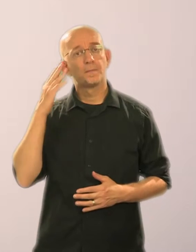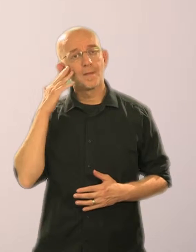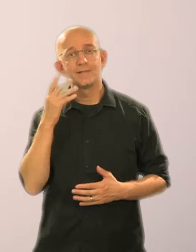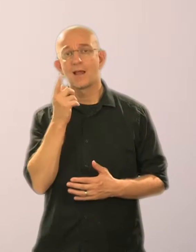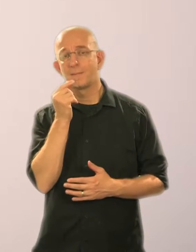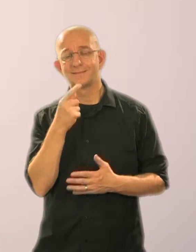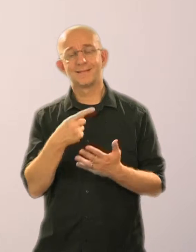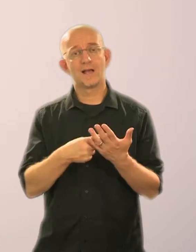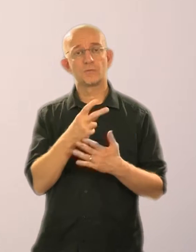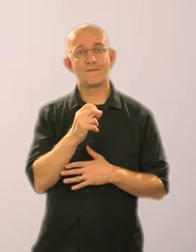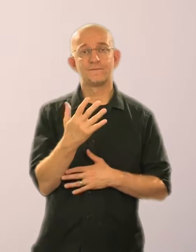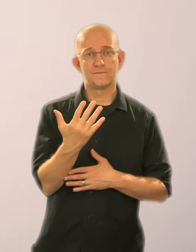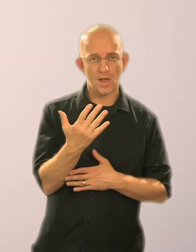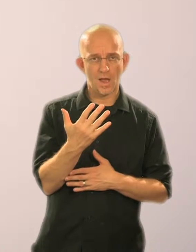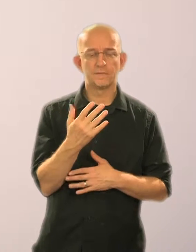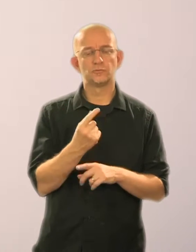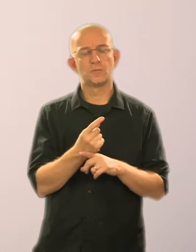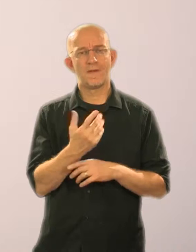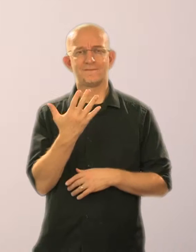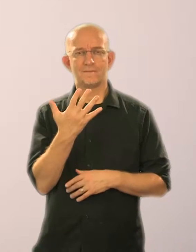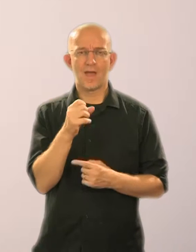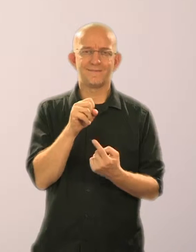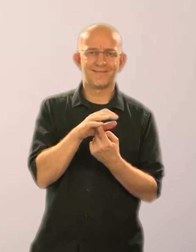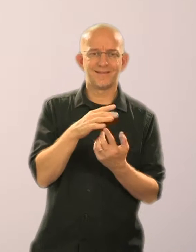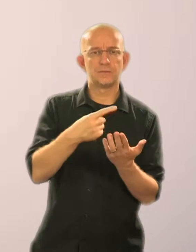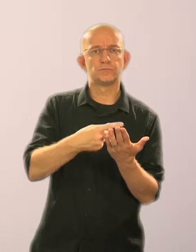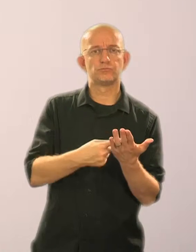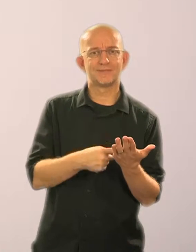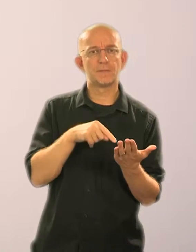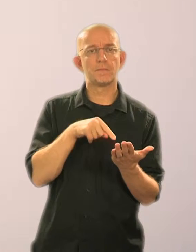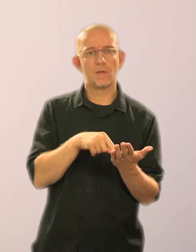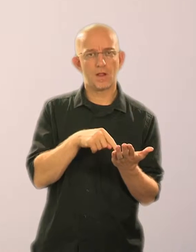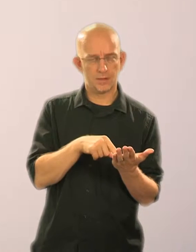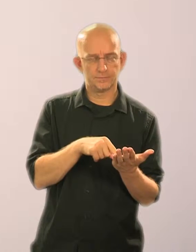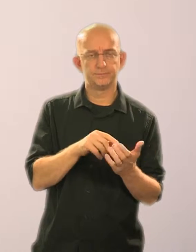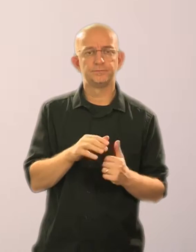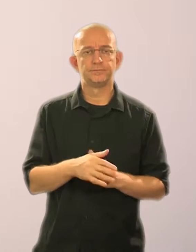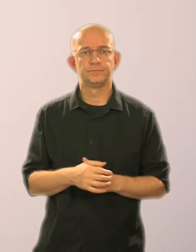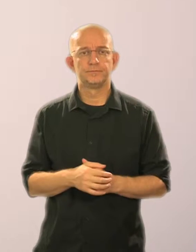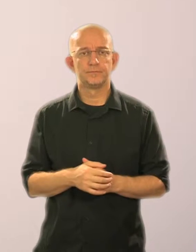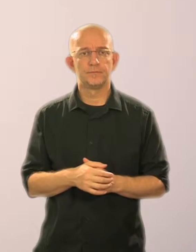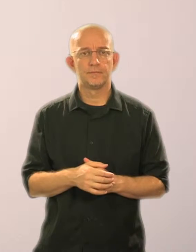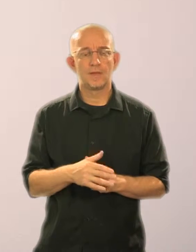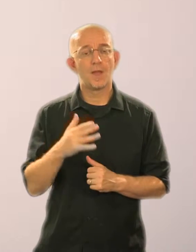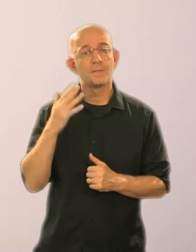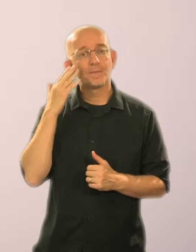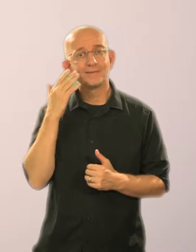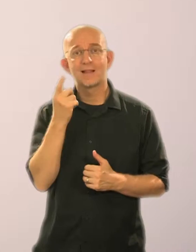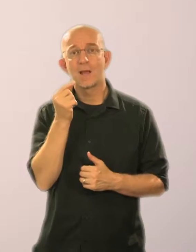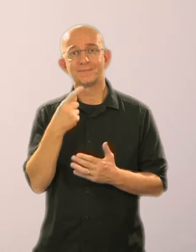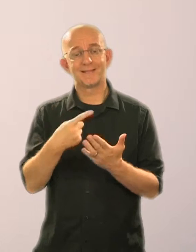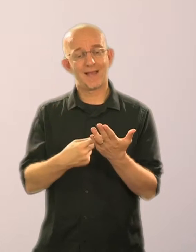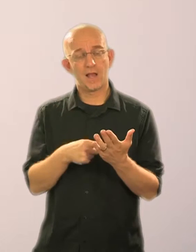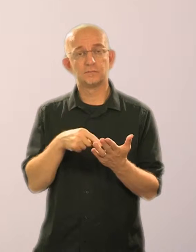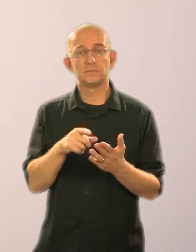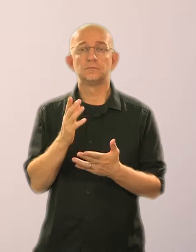The Mental Capacity Act 2005 The Five Key Principles The Mental Capacity Act is a